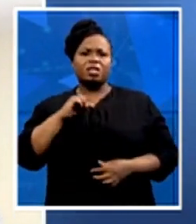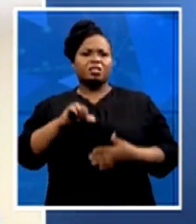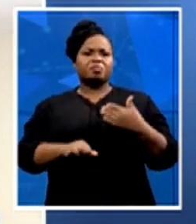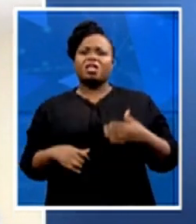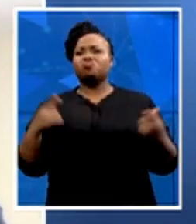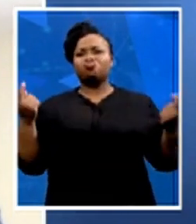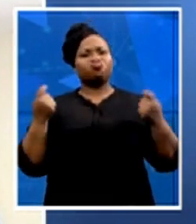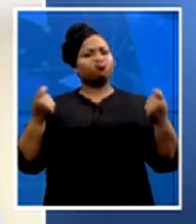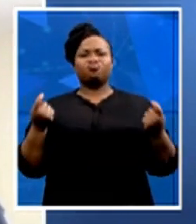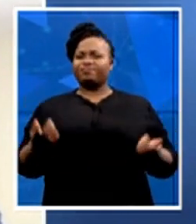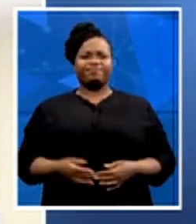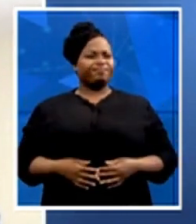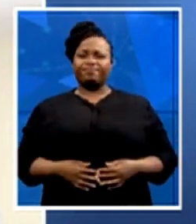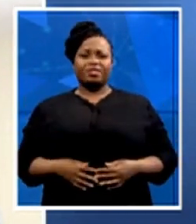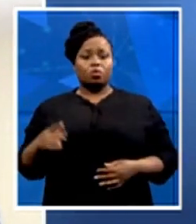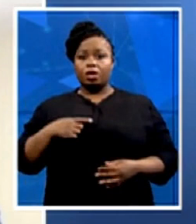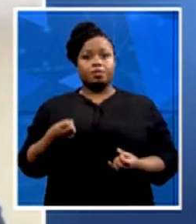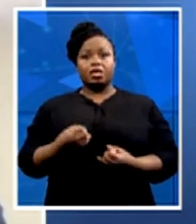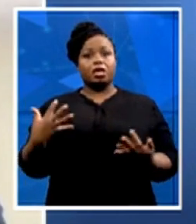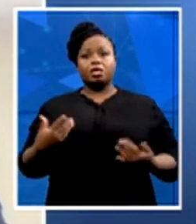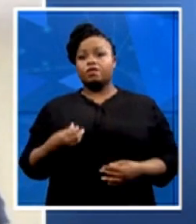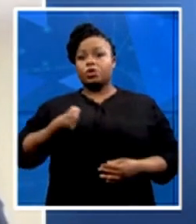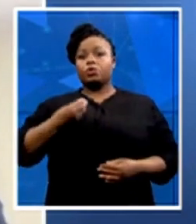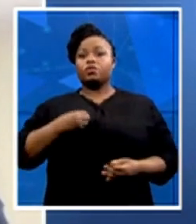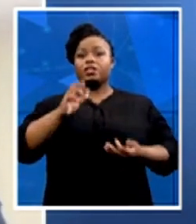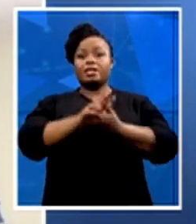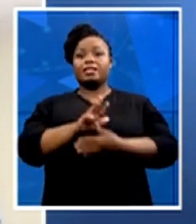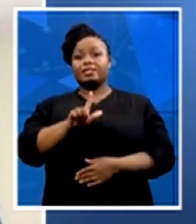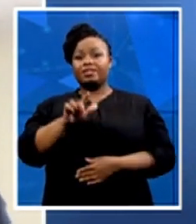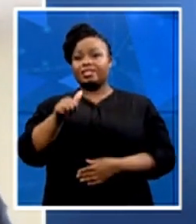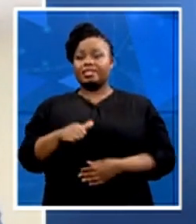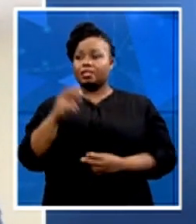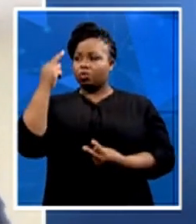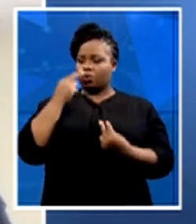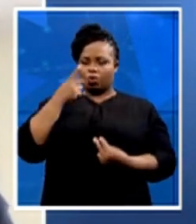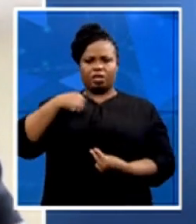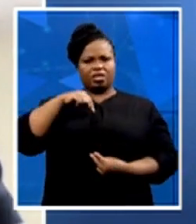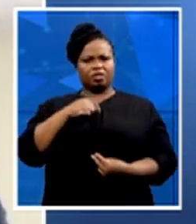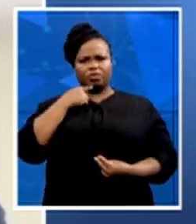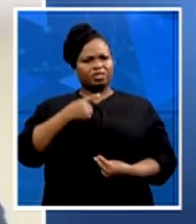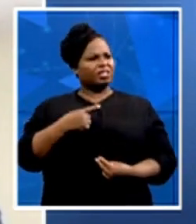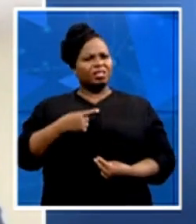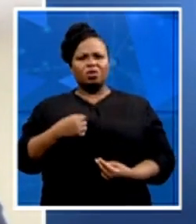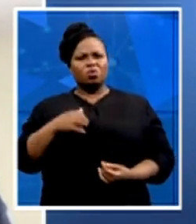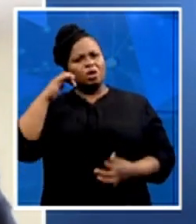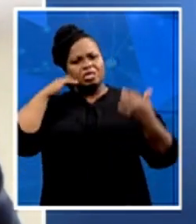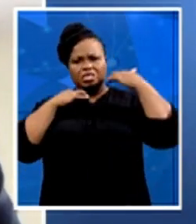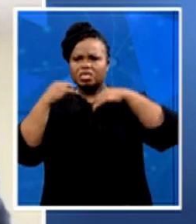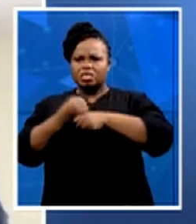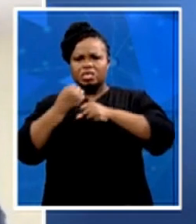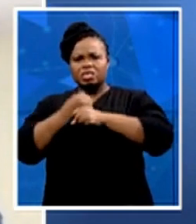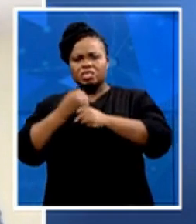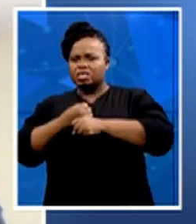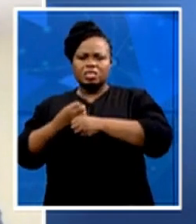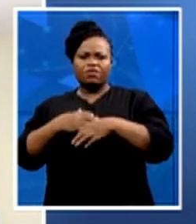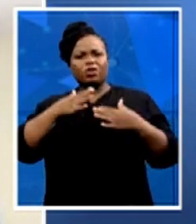1976 would actually look at us now and say, after all what we have done and all the sacrifices that we have done, sacrificing with